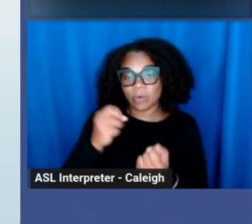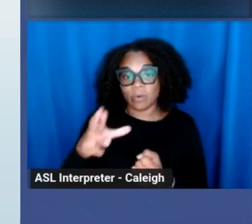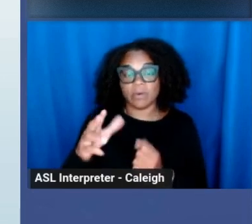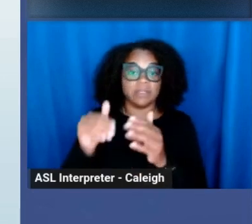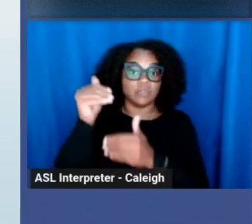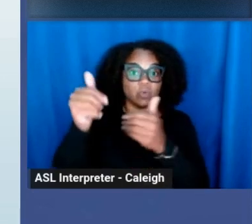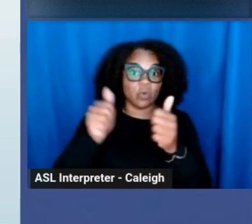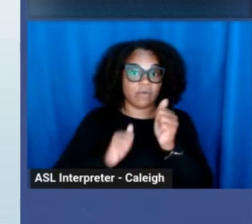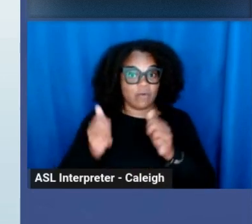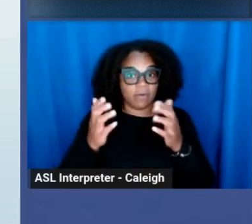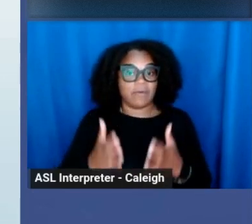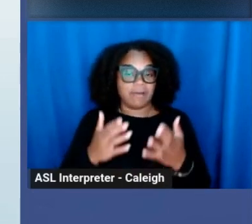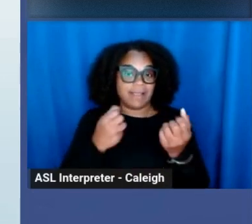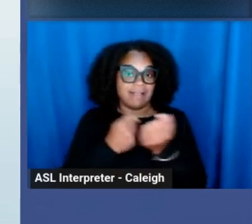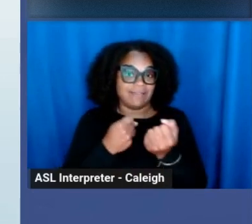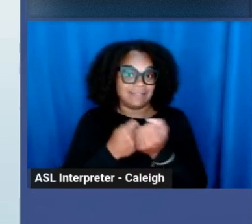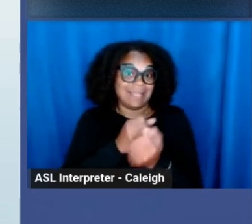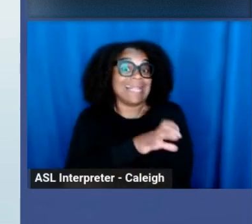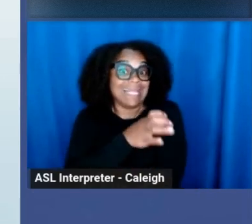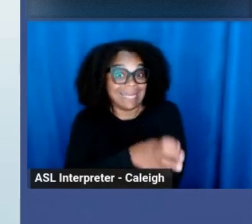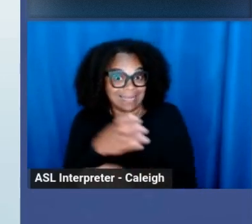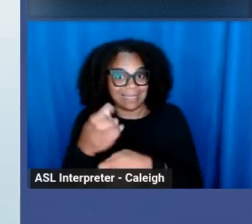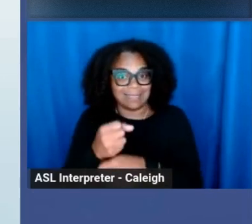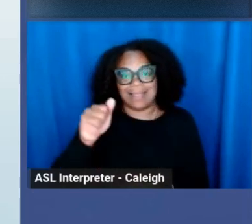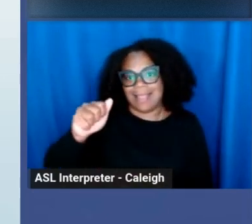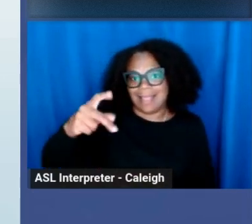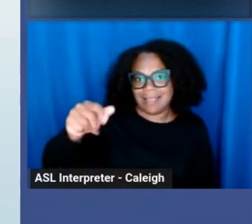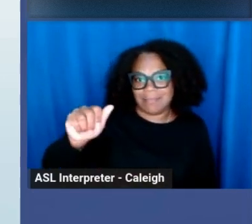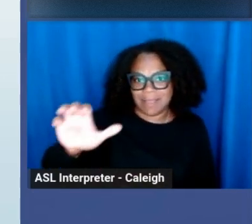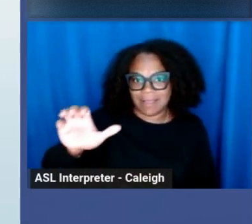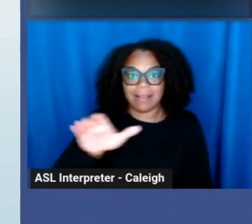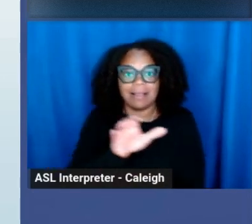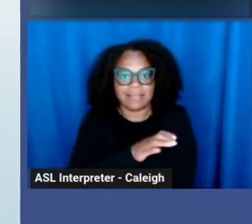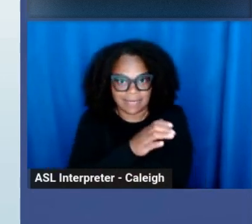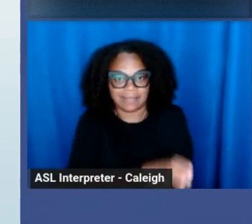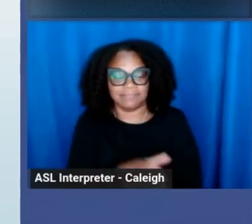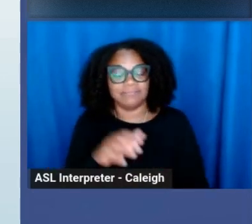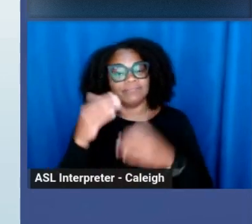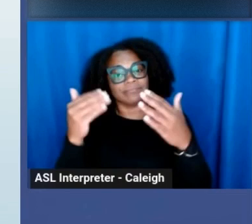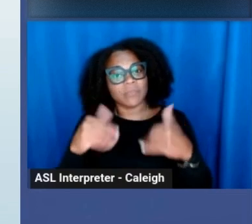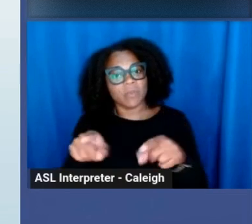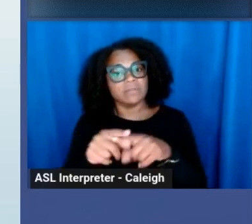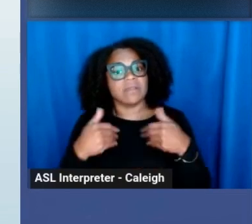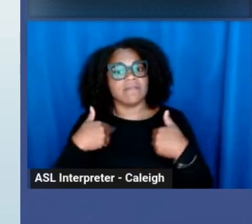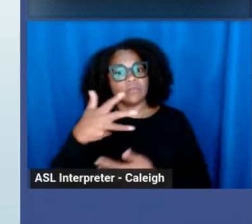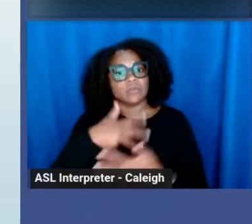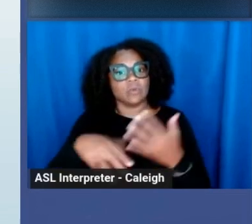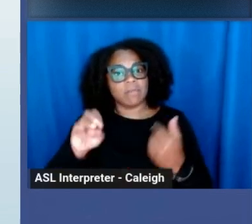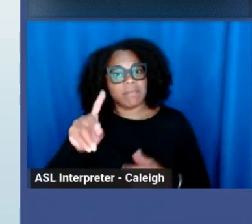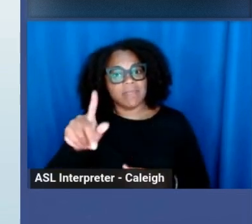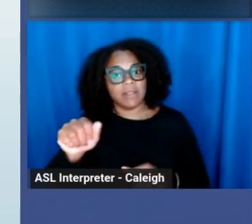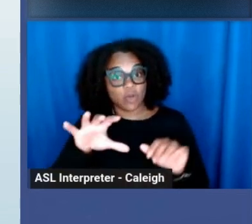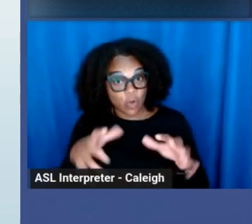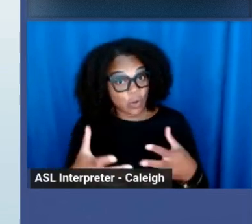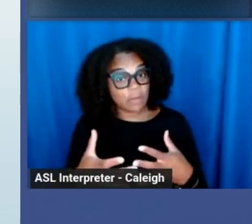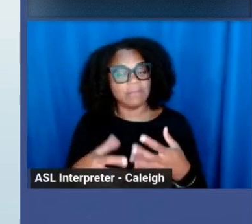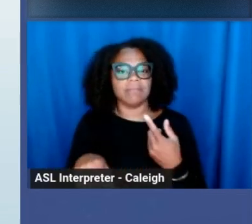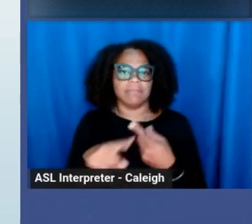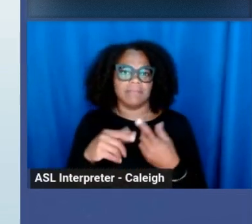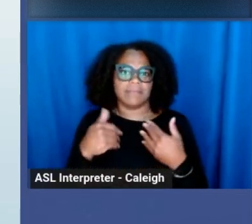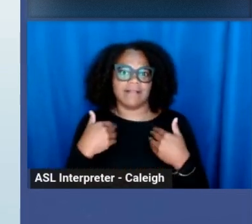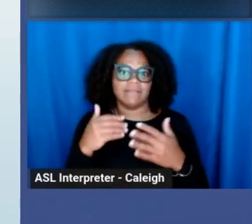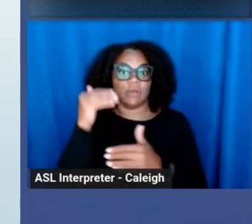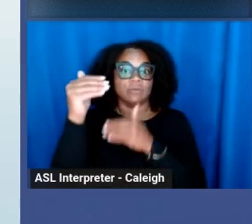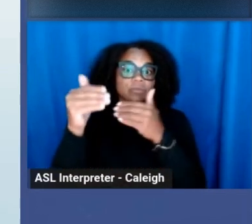Clinic, which is the APAC clinic. There's social media groups, and there's also the Adult